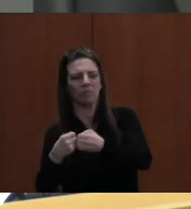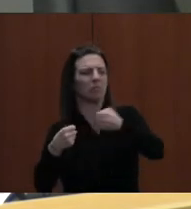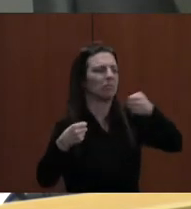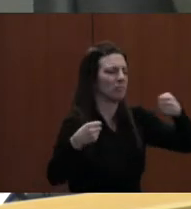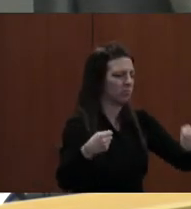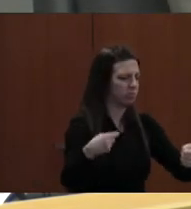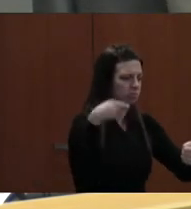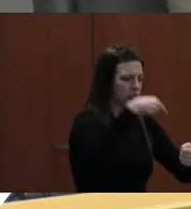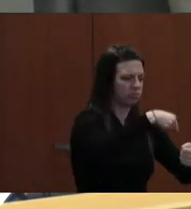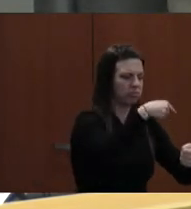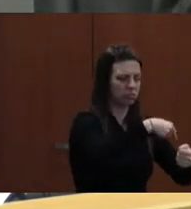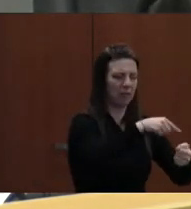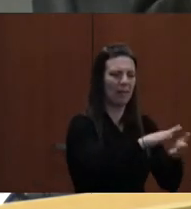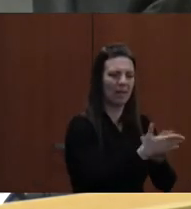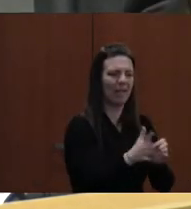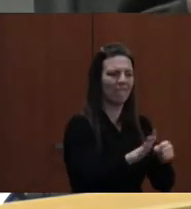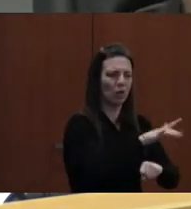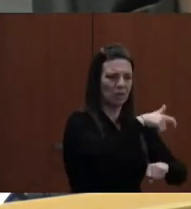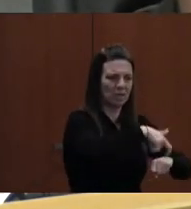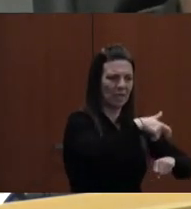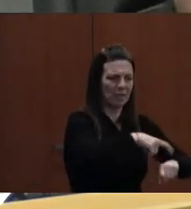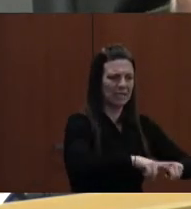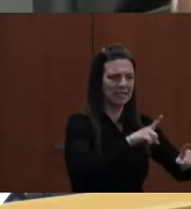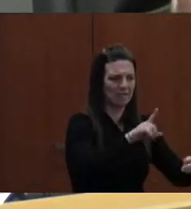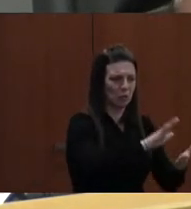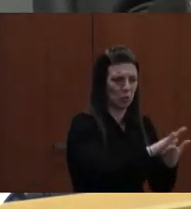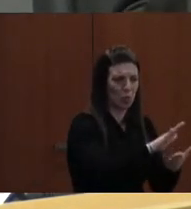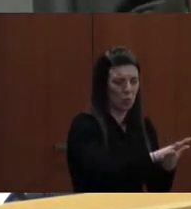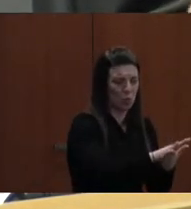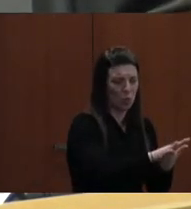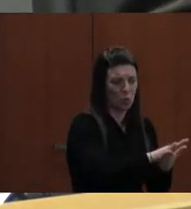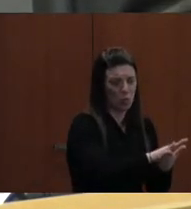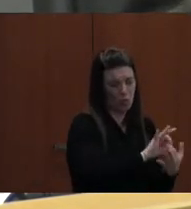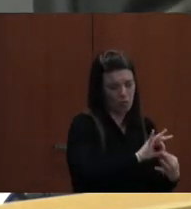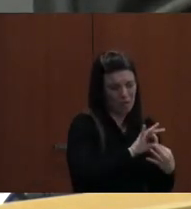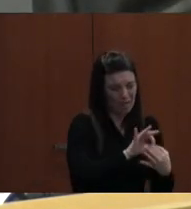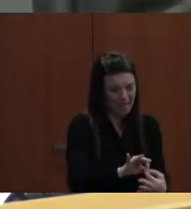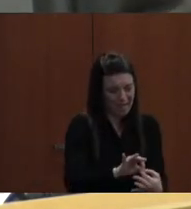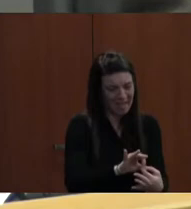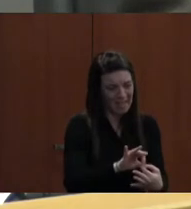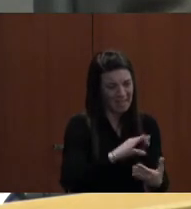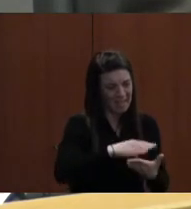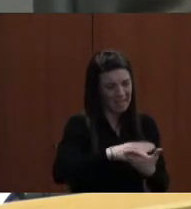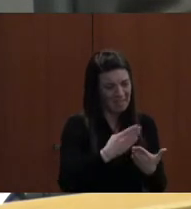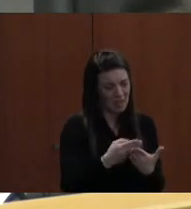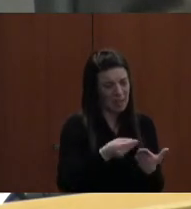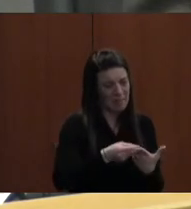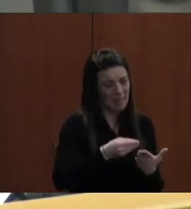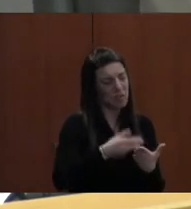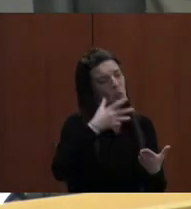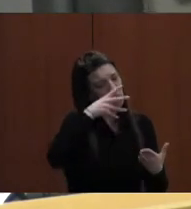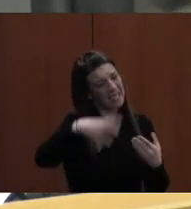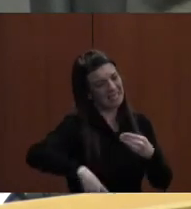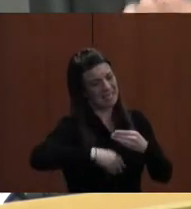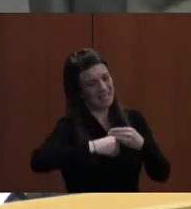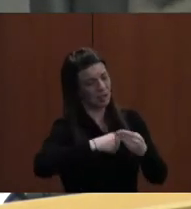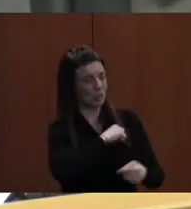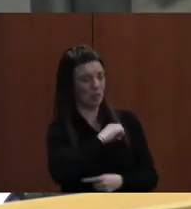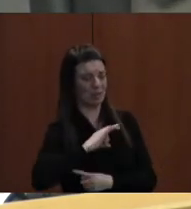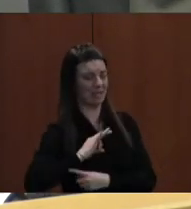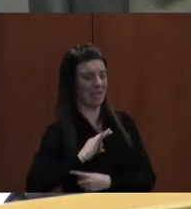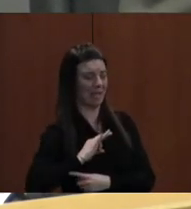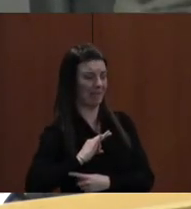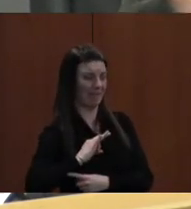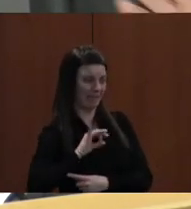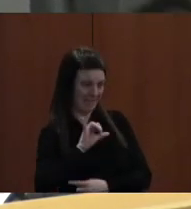this building. That, so related to the budget would be the additional staff, unless you're allowing us to do that